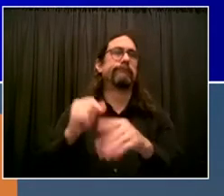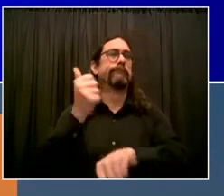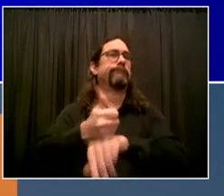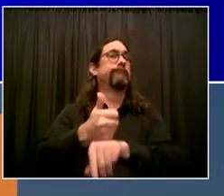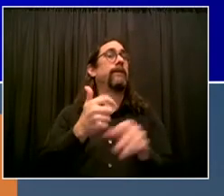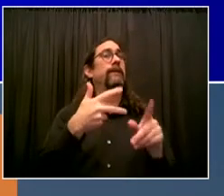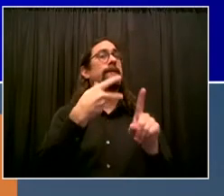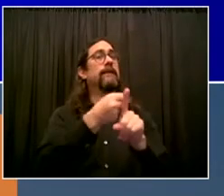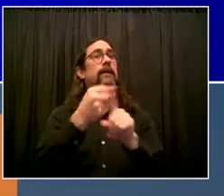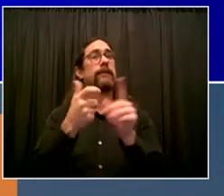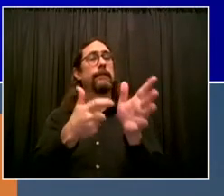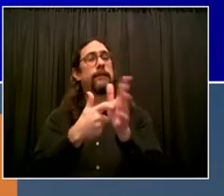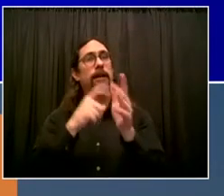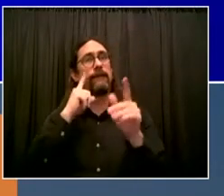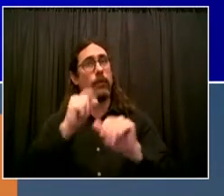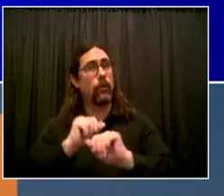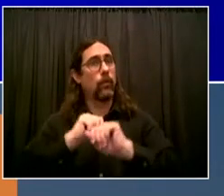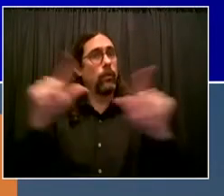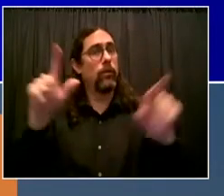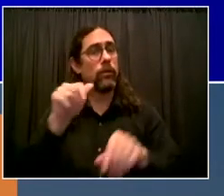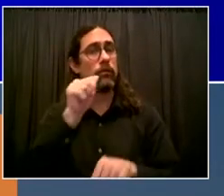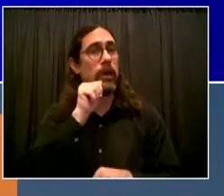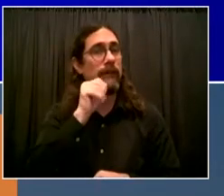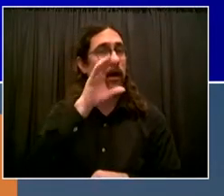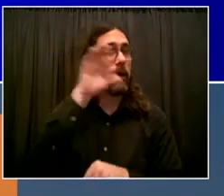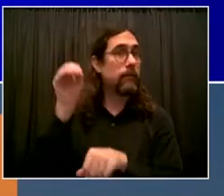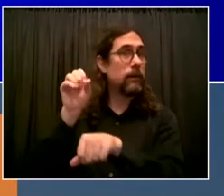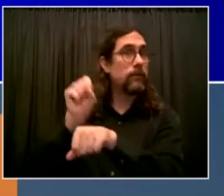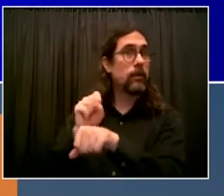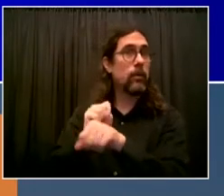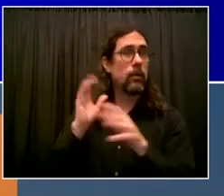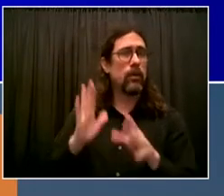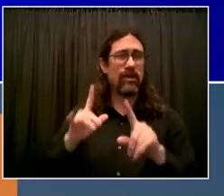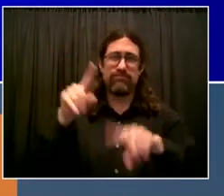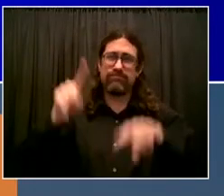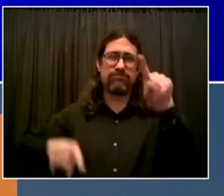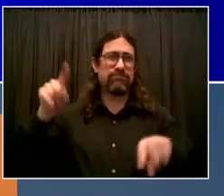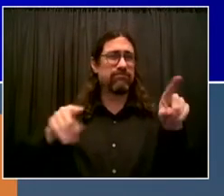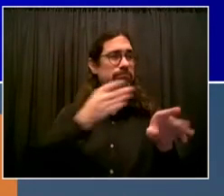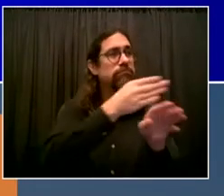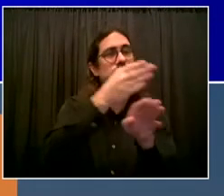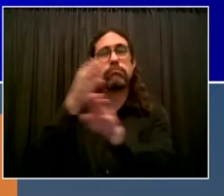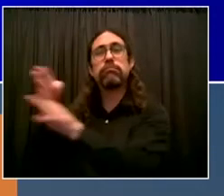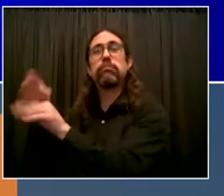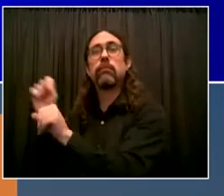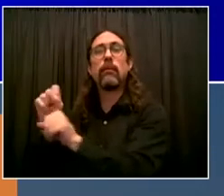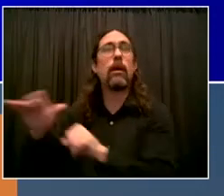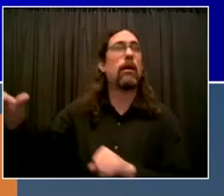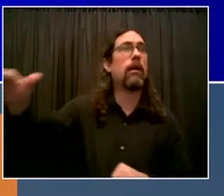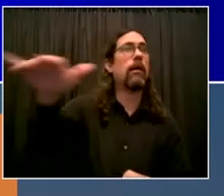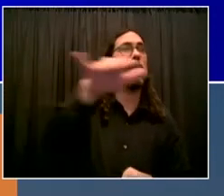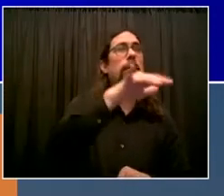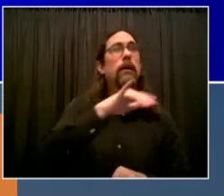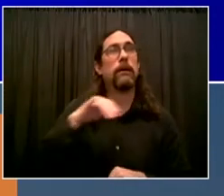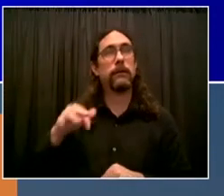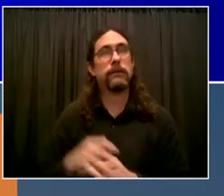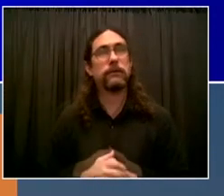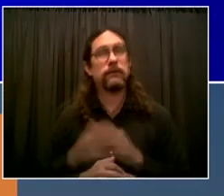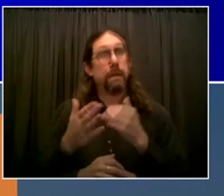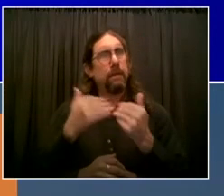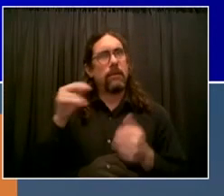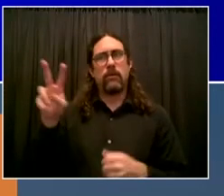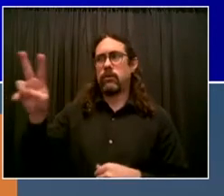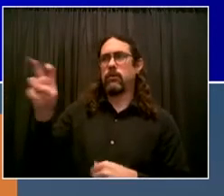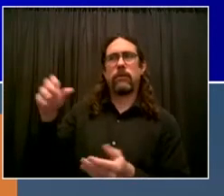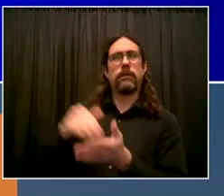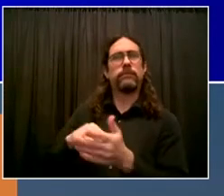private sector. A lot of folks in the private sector have said to me they believe in vaccination, but they're not quite sure how they can do it themselves. Well, we're going to do it.